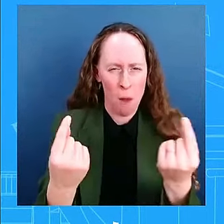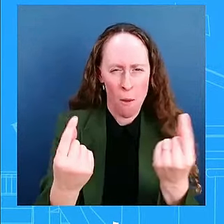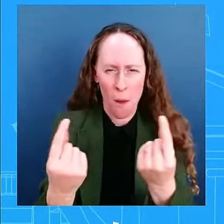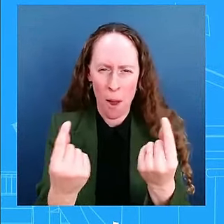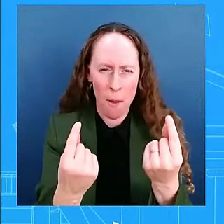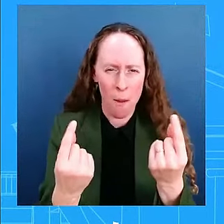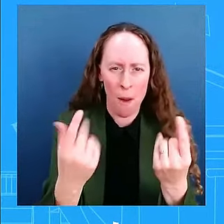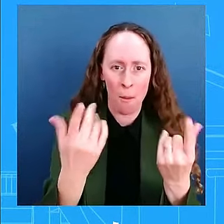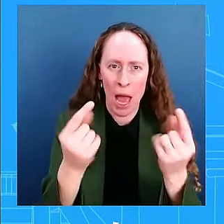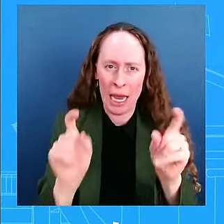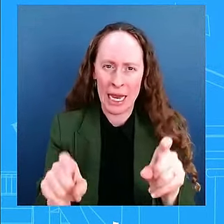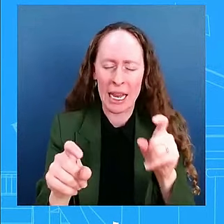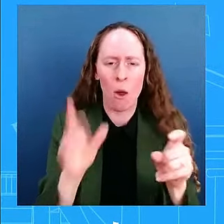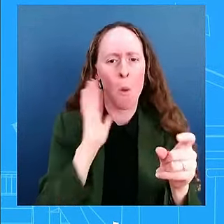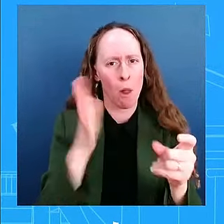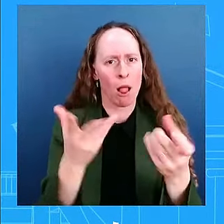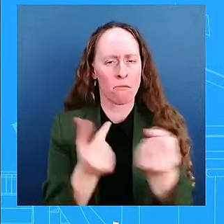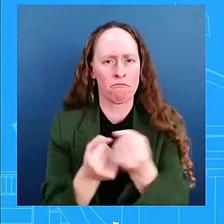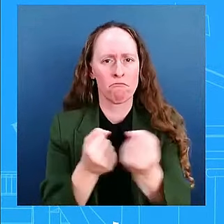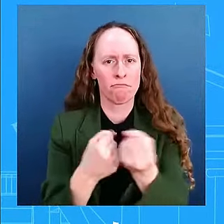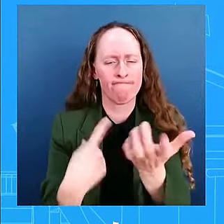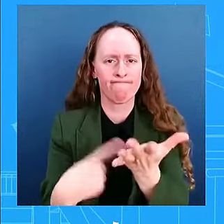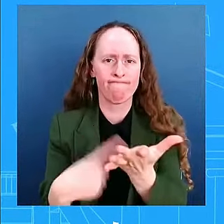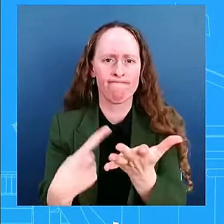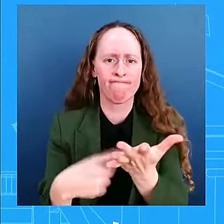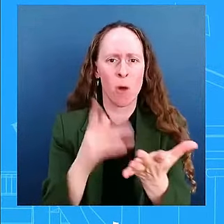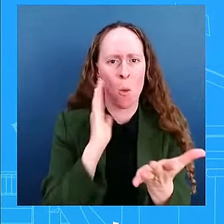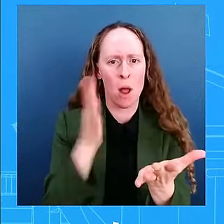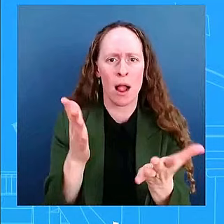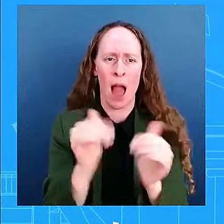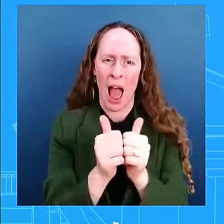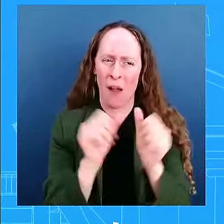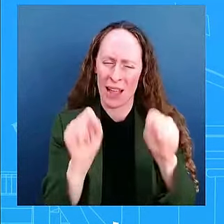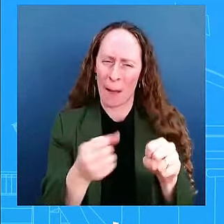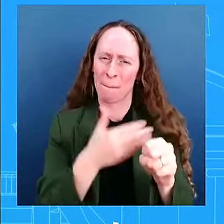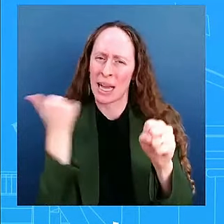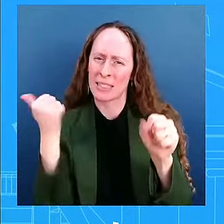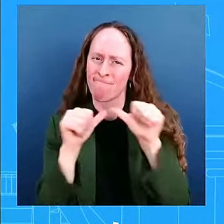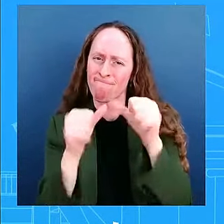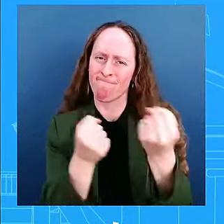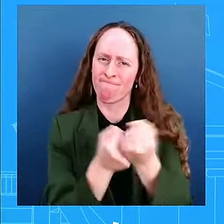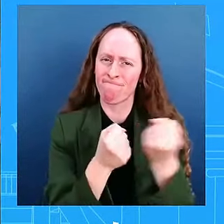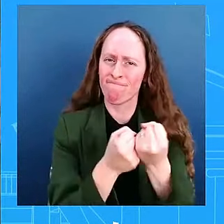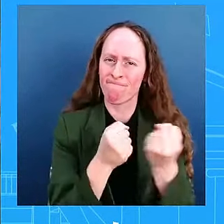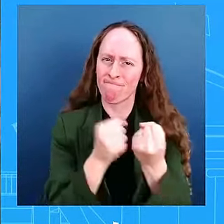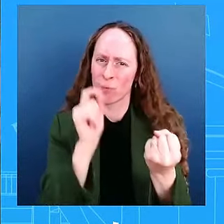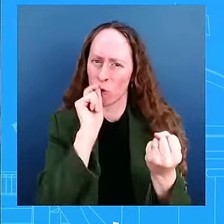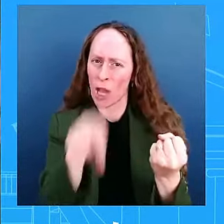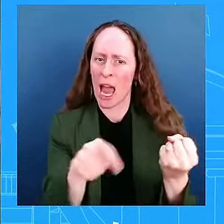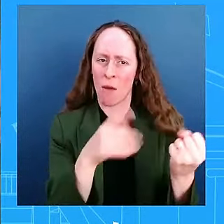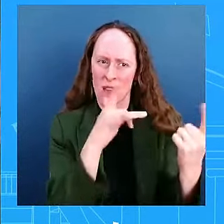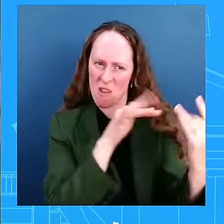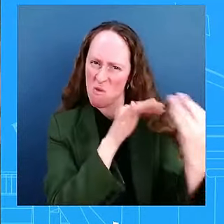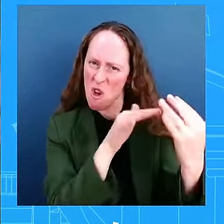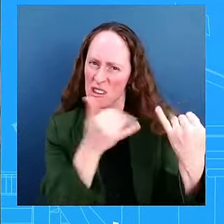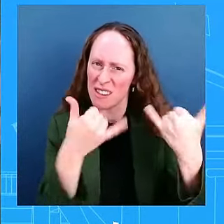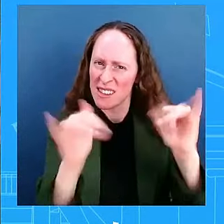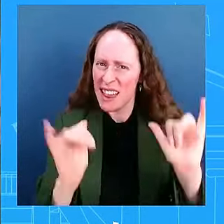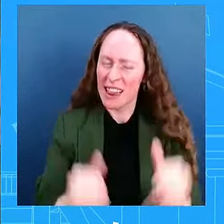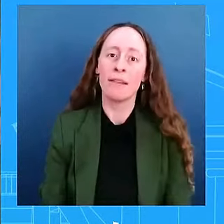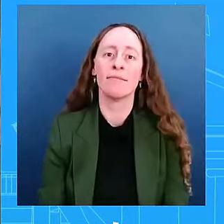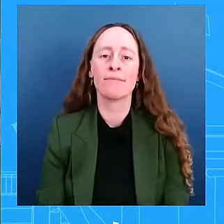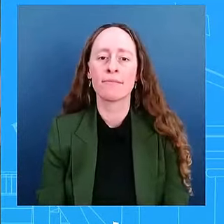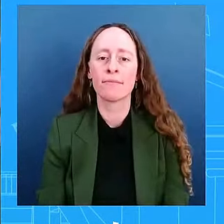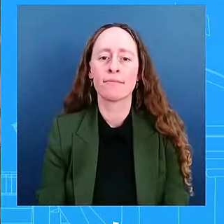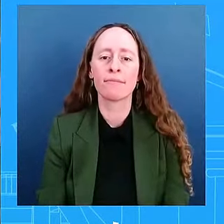We want to, uh, be there for the Ukrainians as they continue to beat back Russia's aggression. All right. And on the SBA funding, it sounded last week